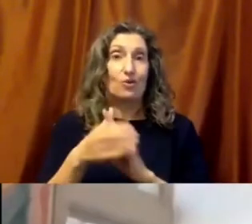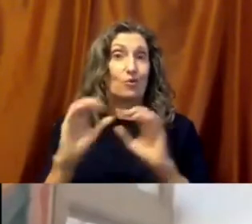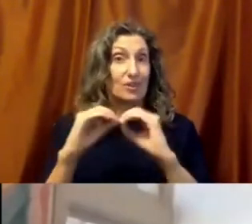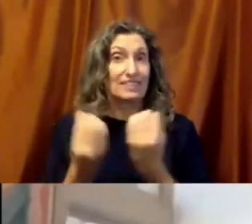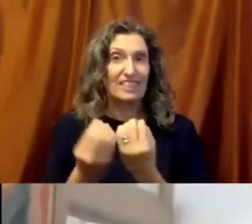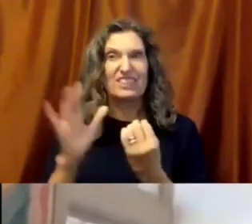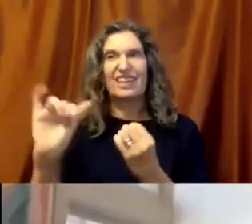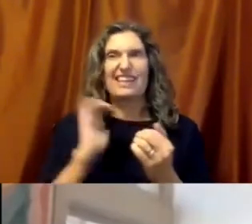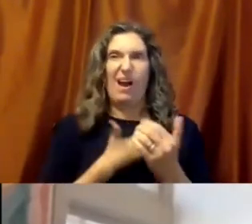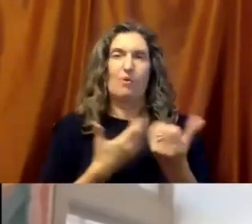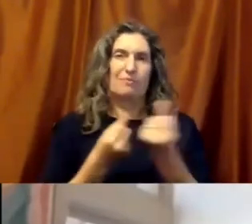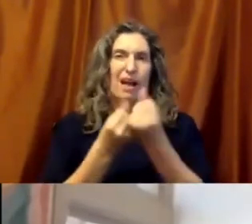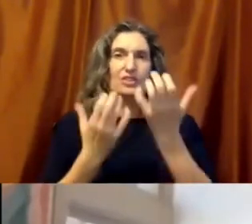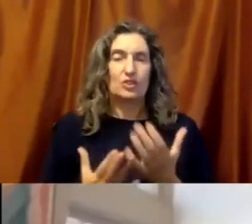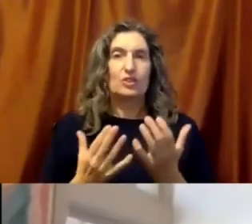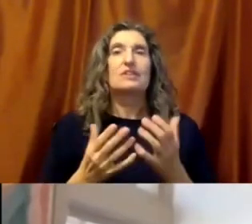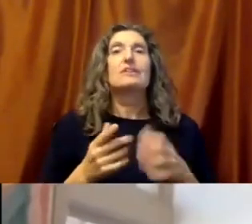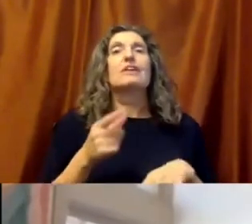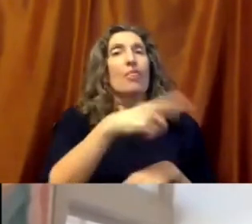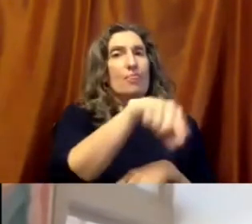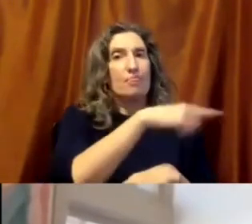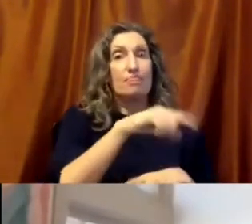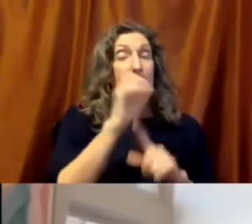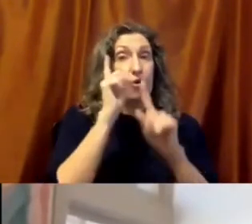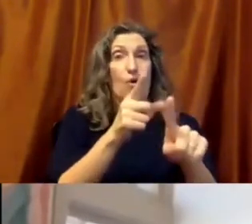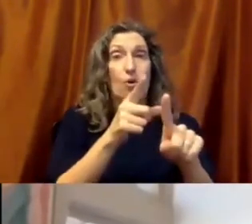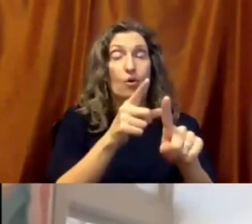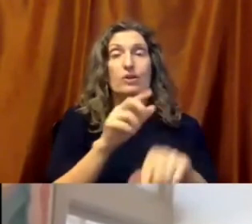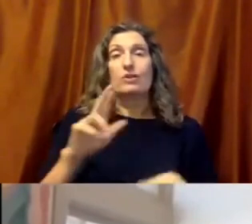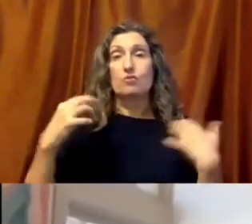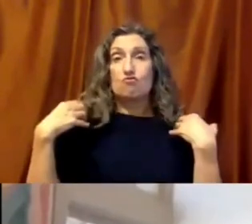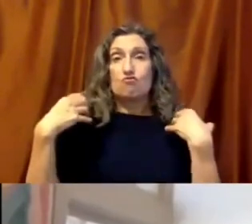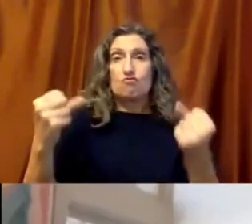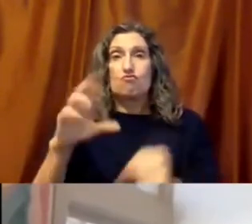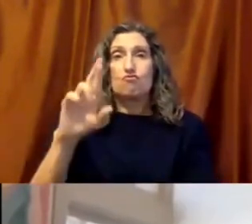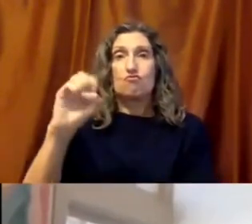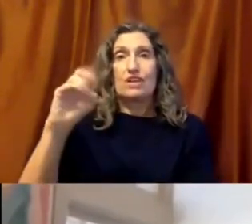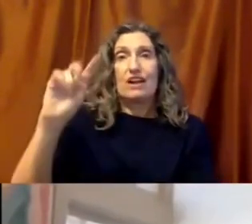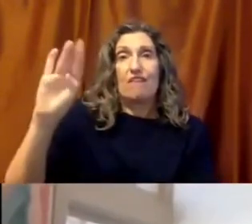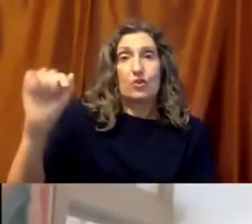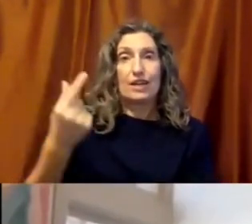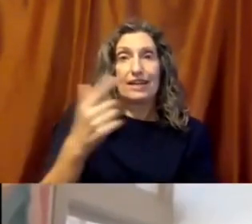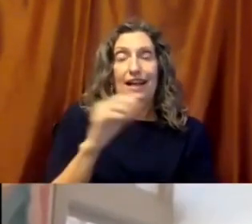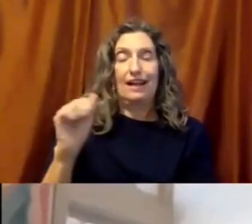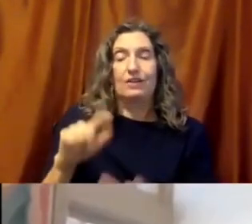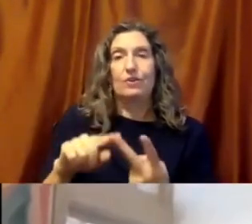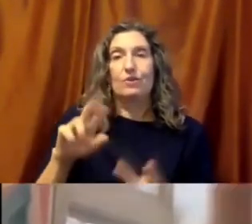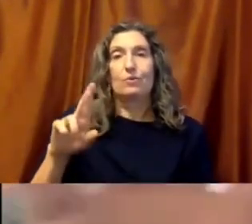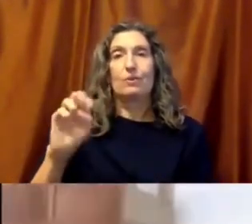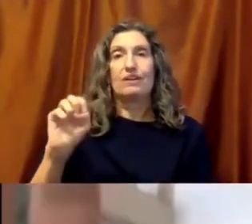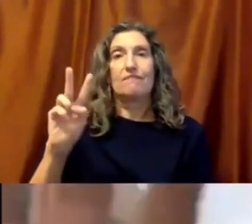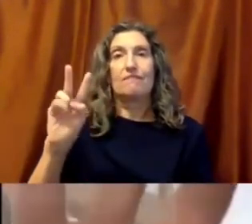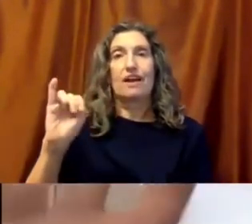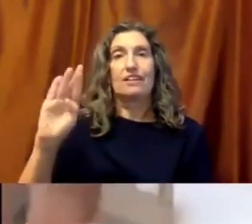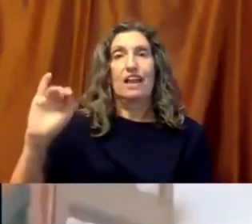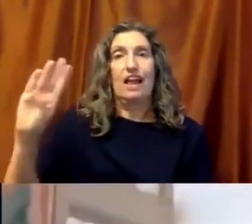was recovering and revitalizing education for the COVID-19 generation. So